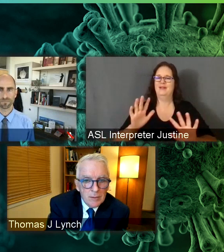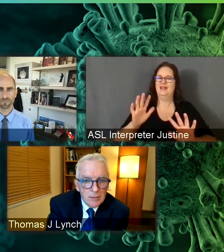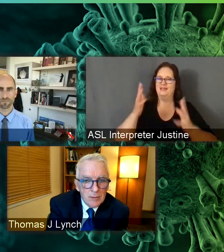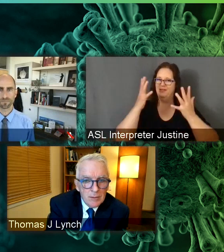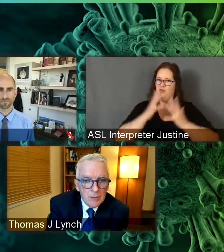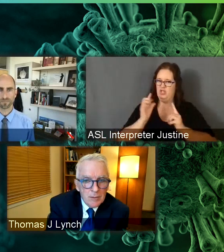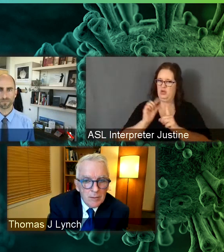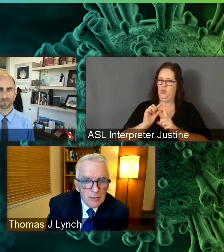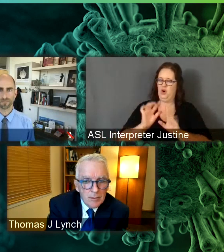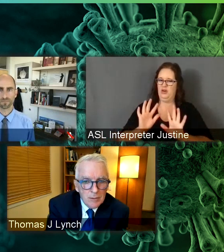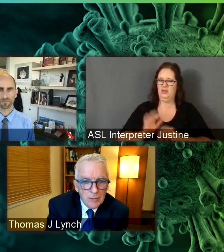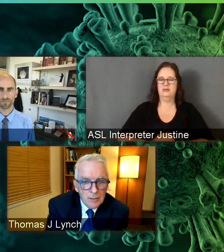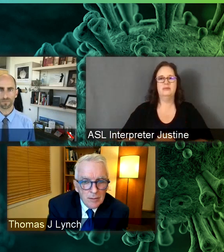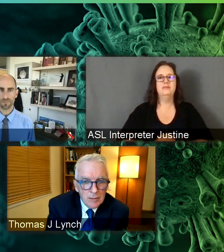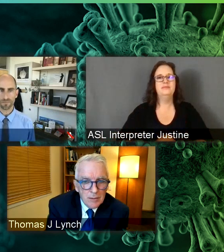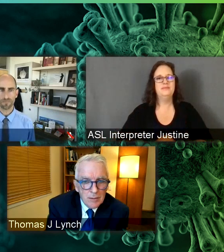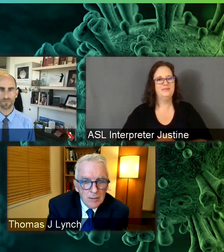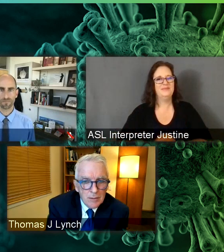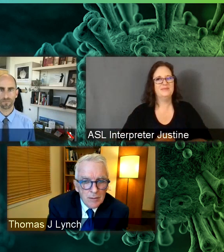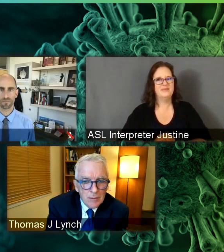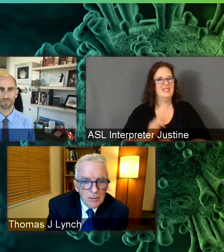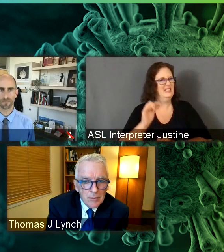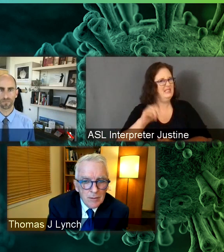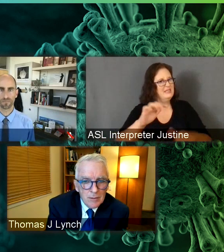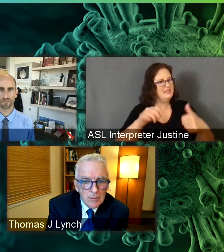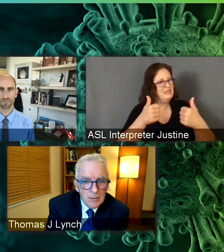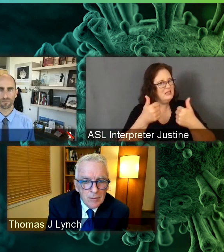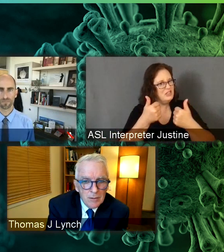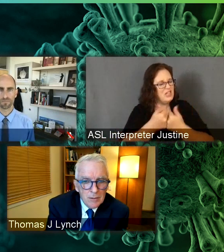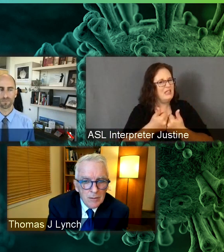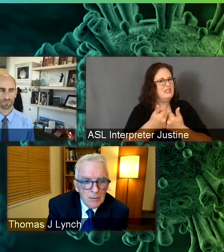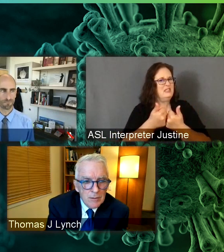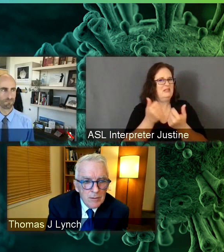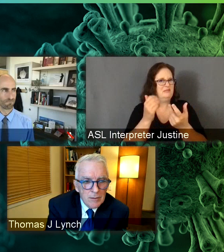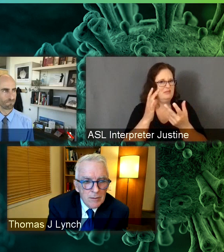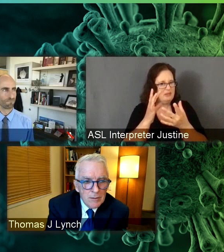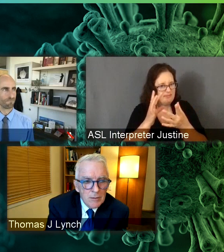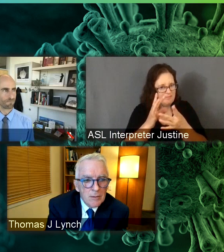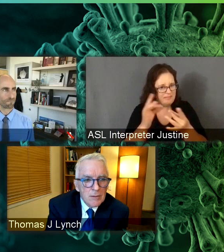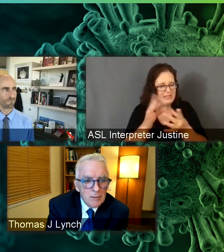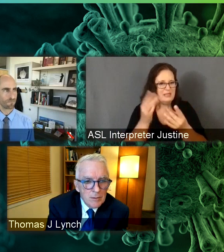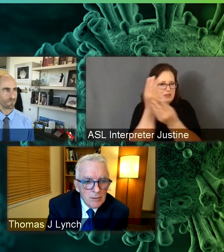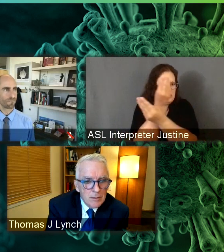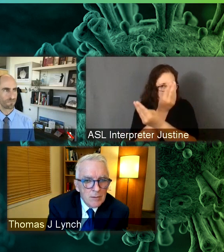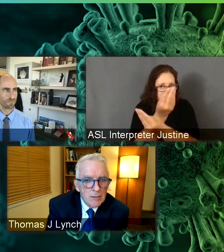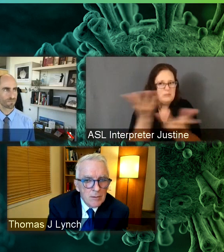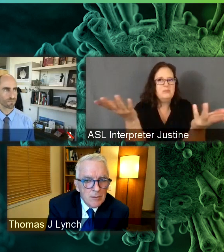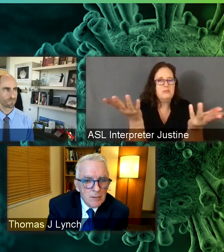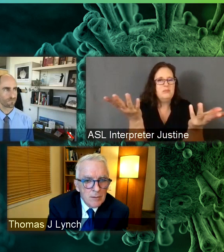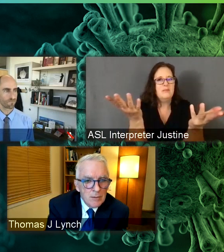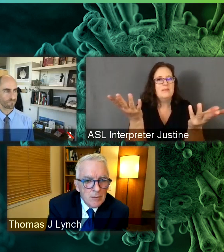you know, I think it is a challenge. These are challenging messages to get across. And there's so many